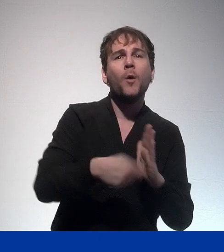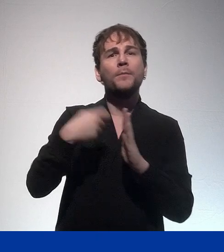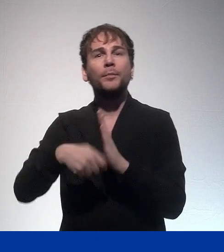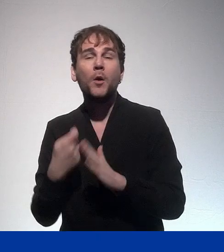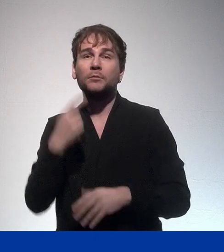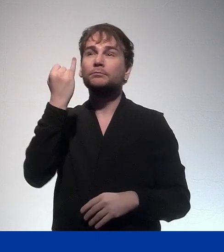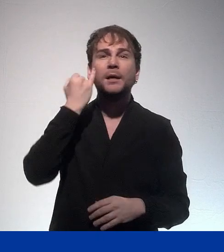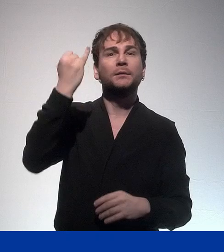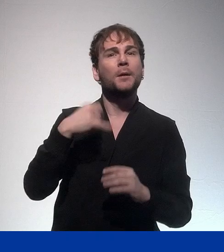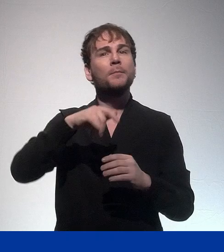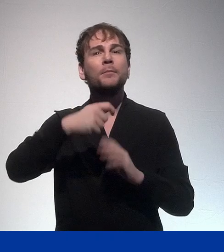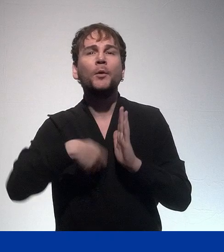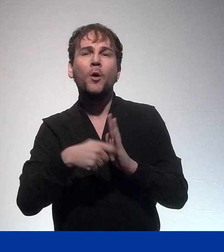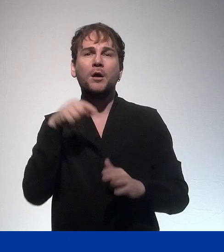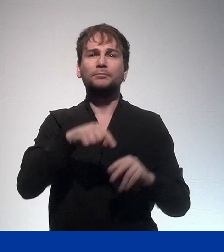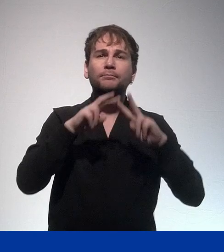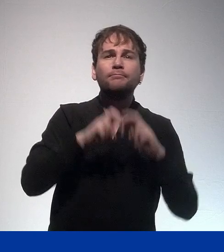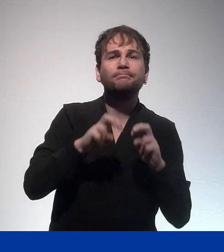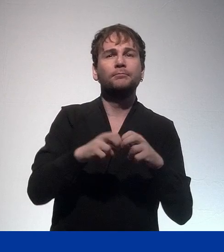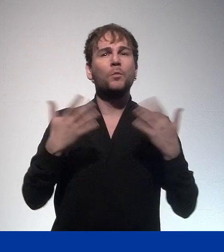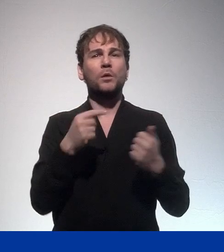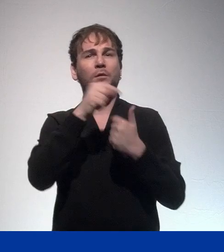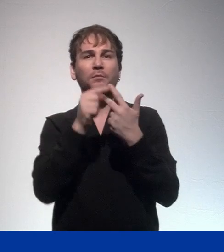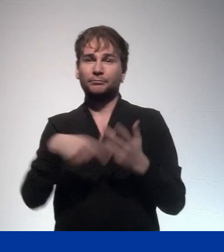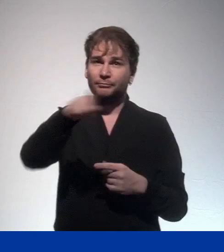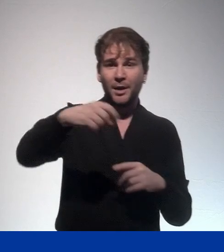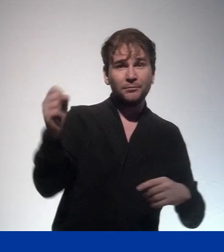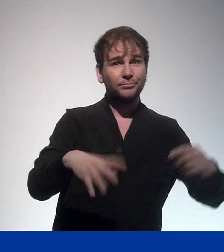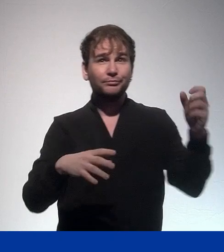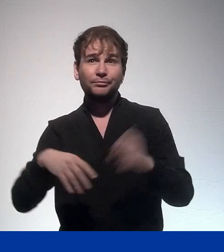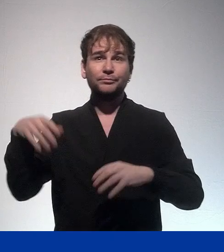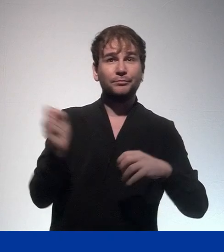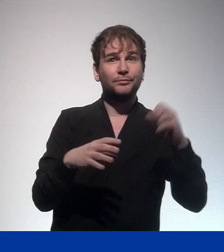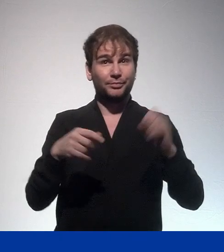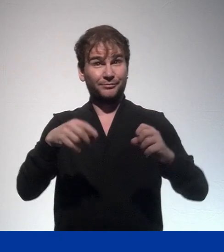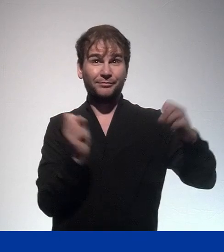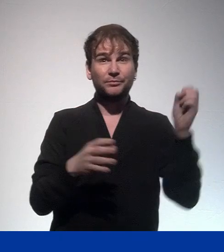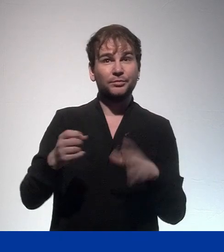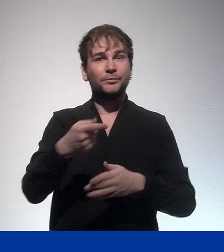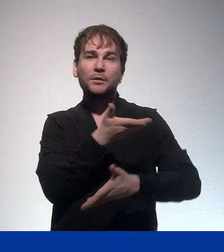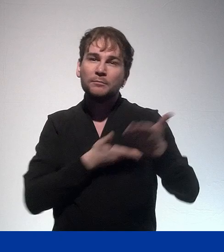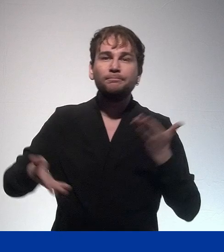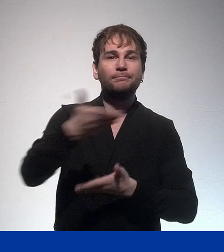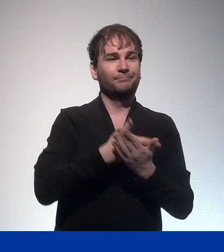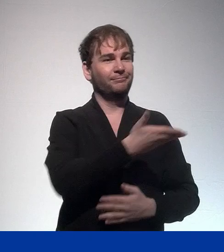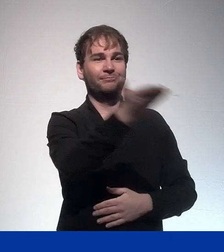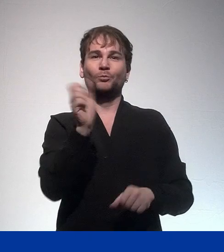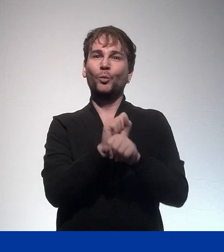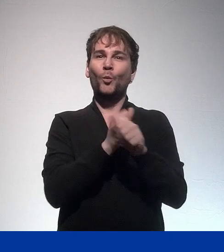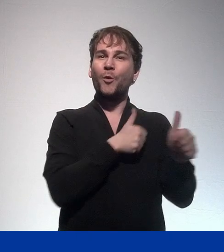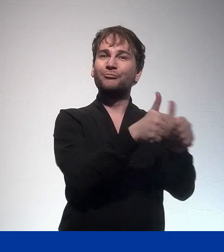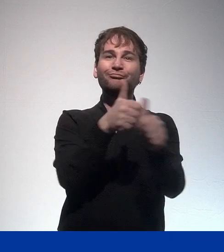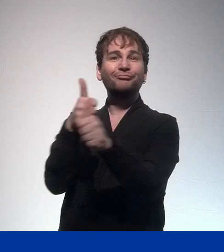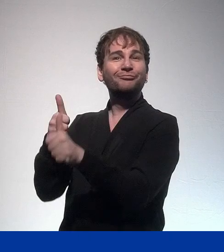ideas, research outcomes, programmes and initiatives, to share these with your colleagues, to have